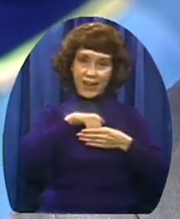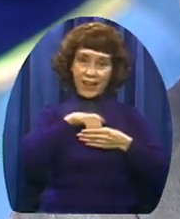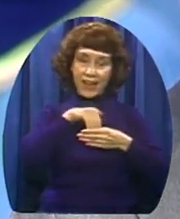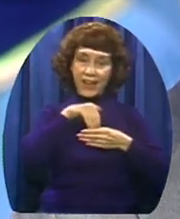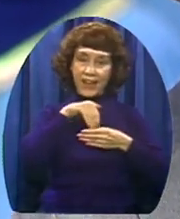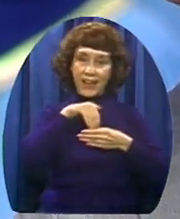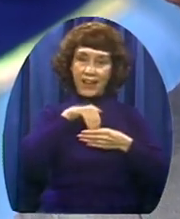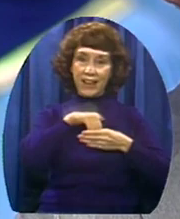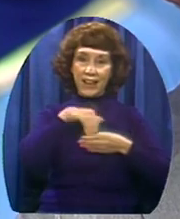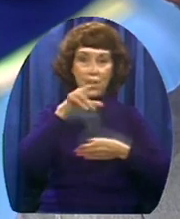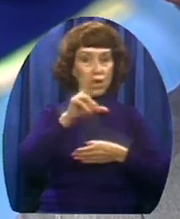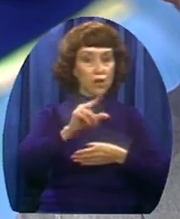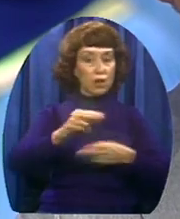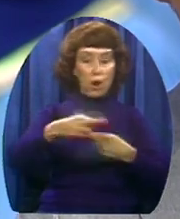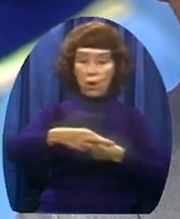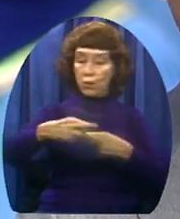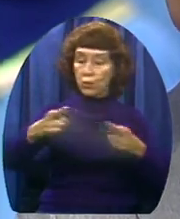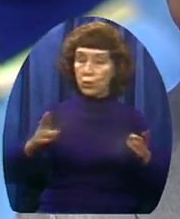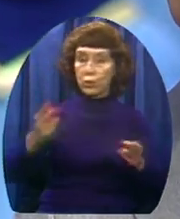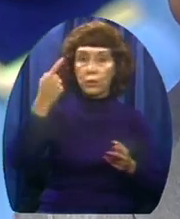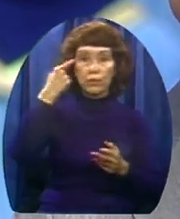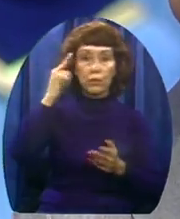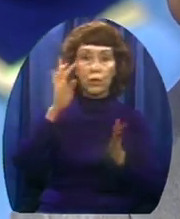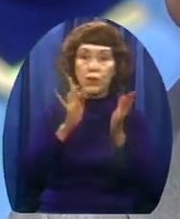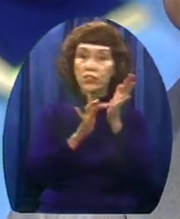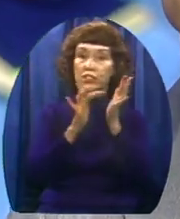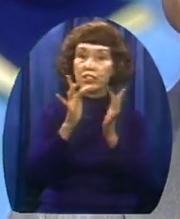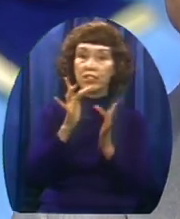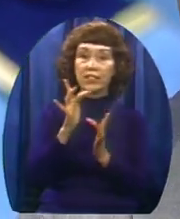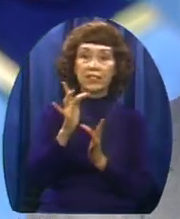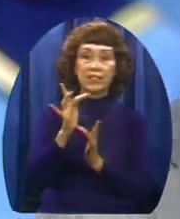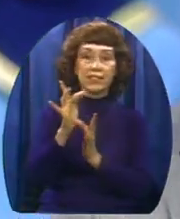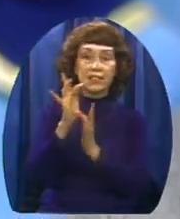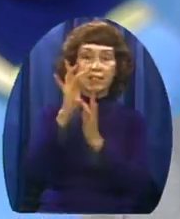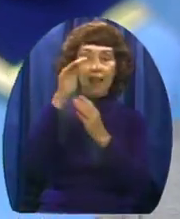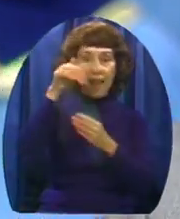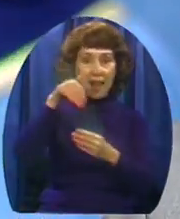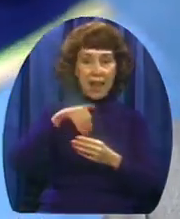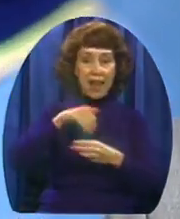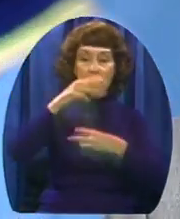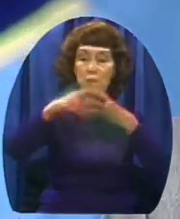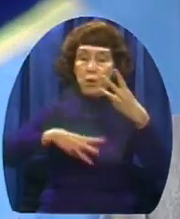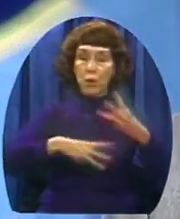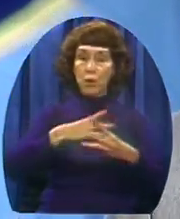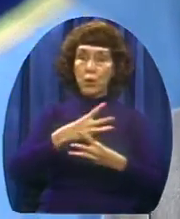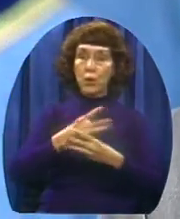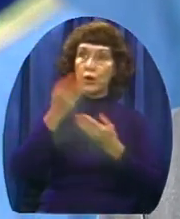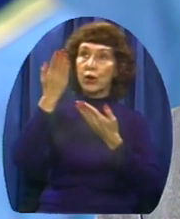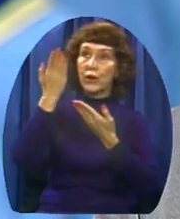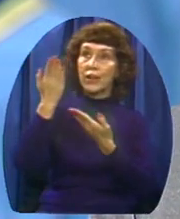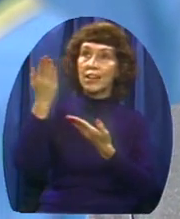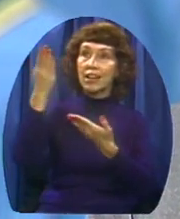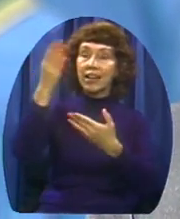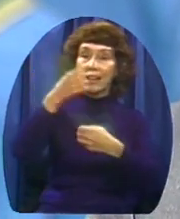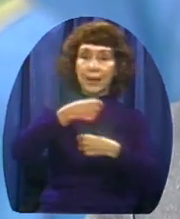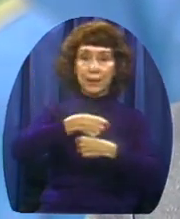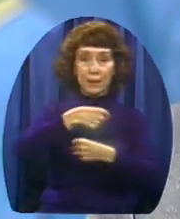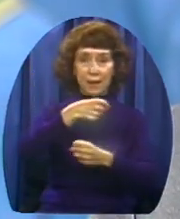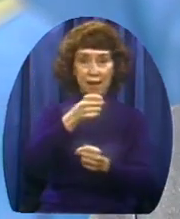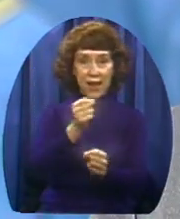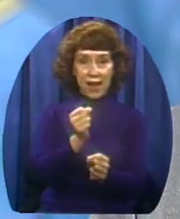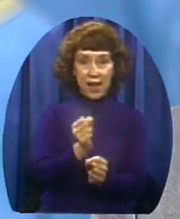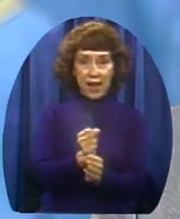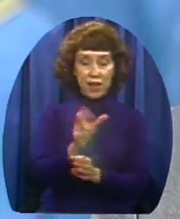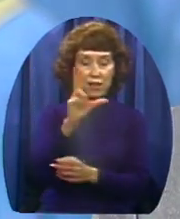No room for Jesus in the world He made No